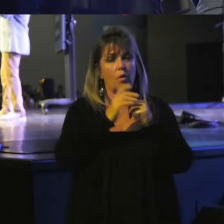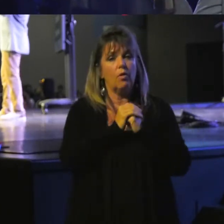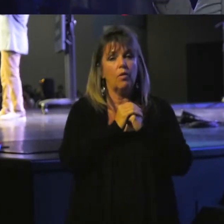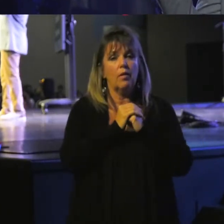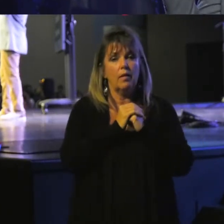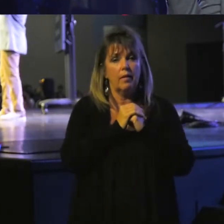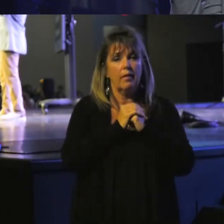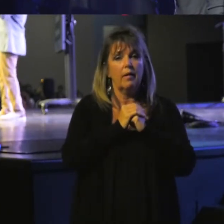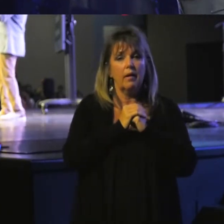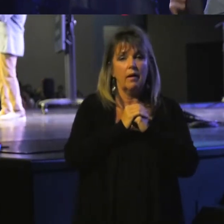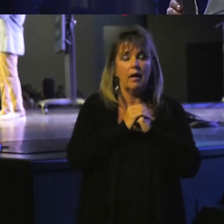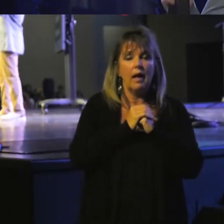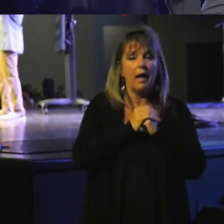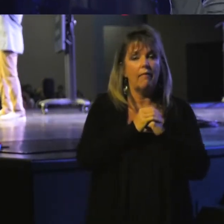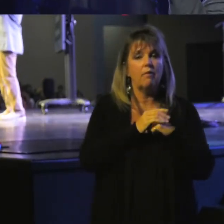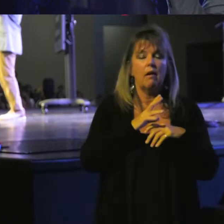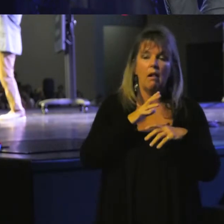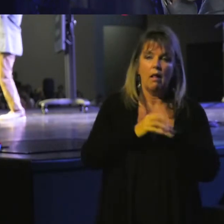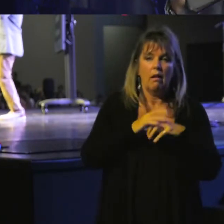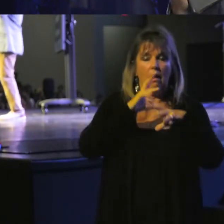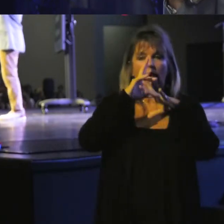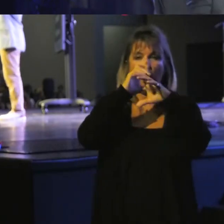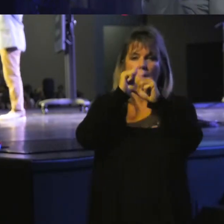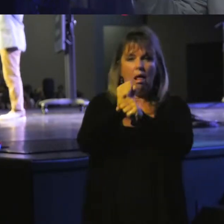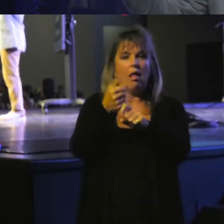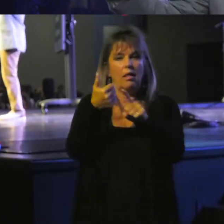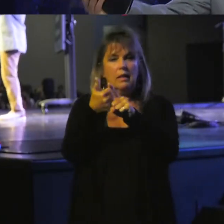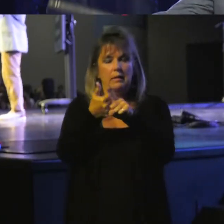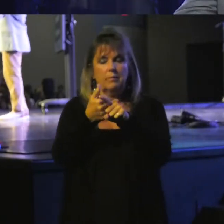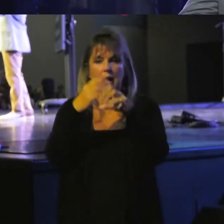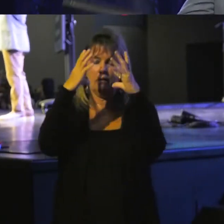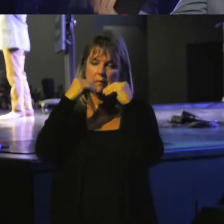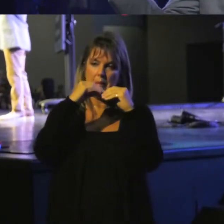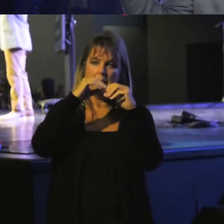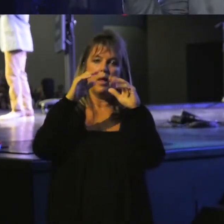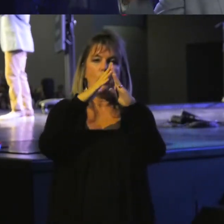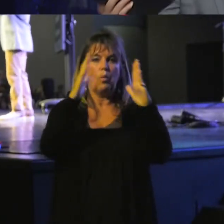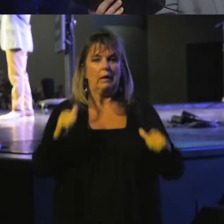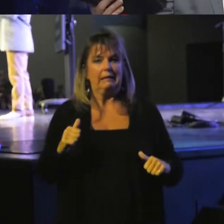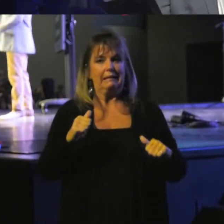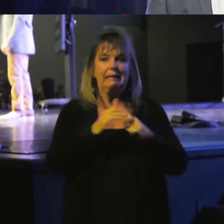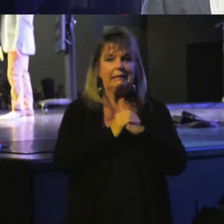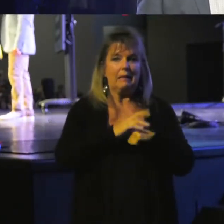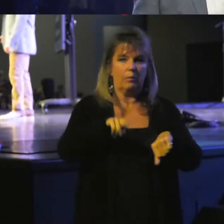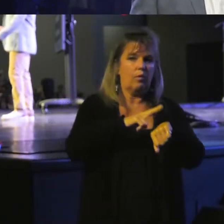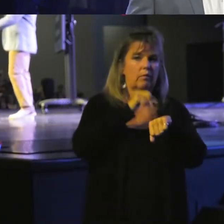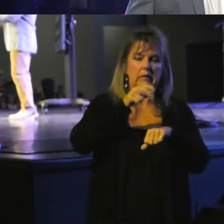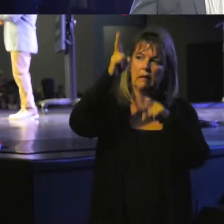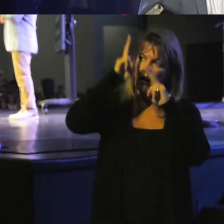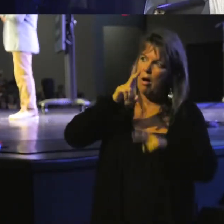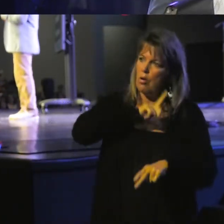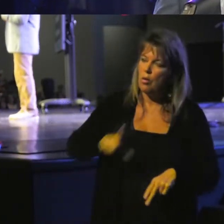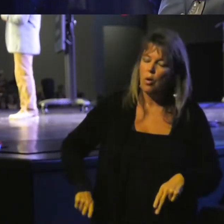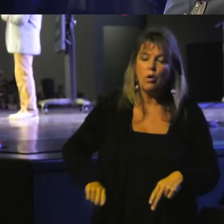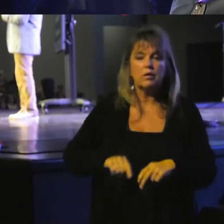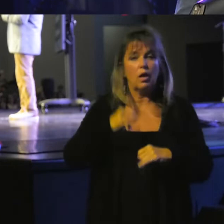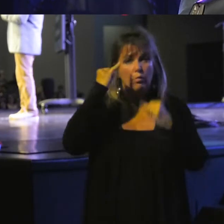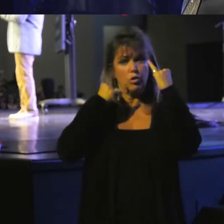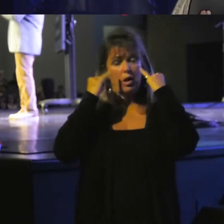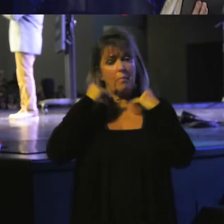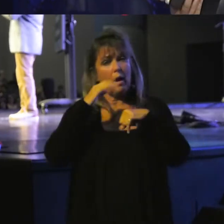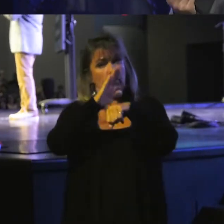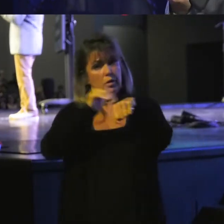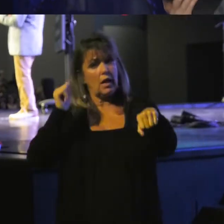lulled themselves to sleep with a system of normalcy that does not honor the Lord. And so Jeremiah was